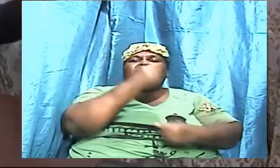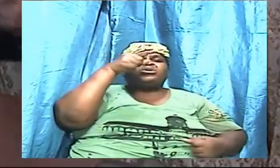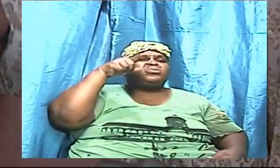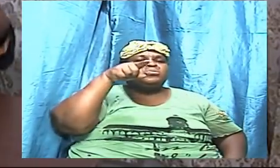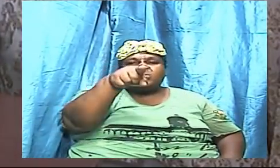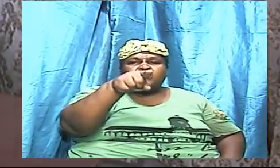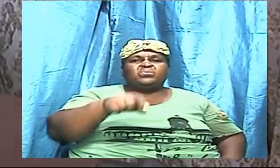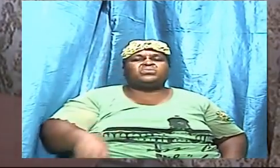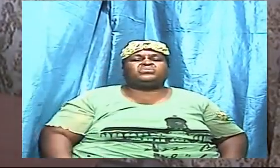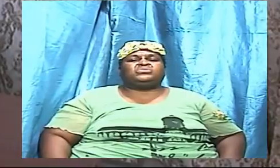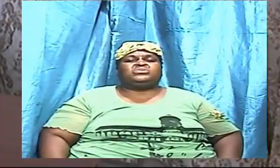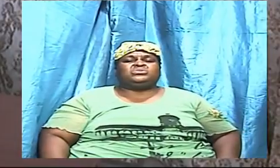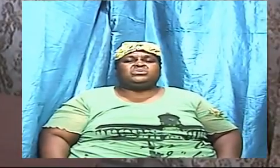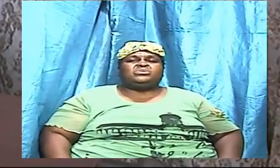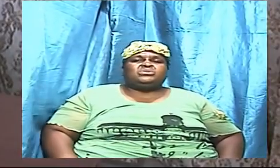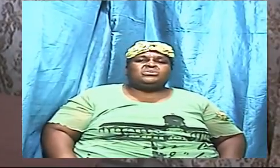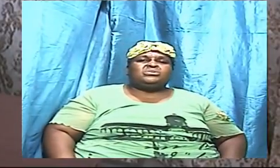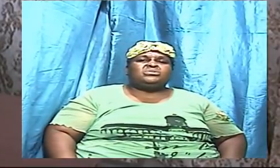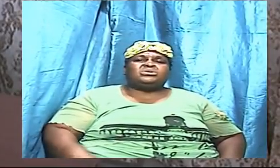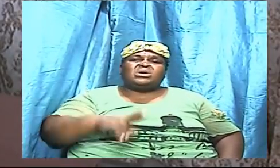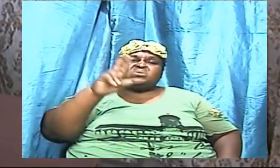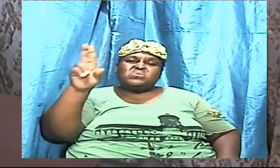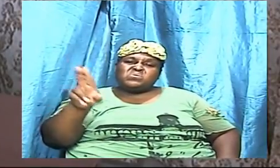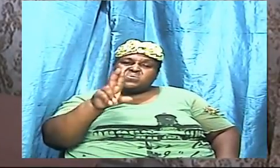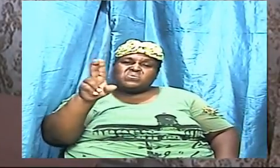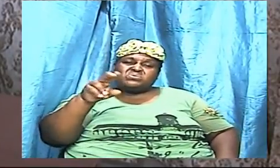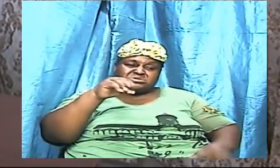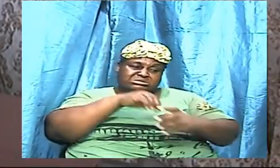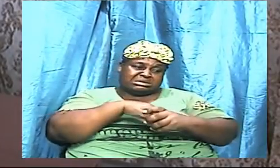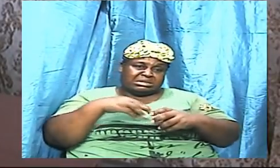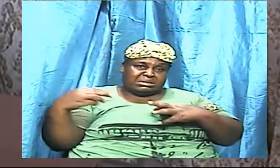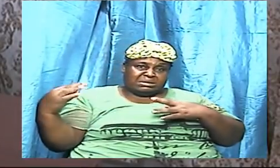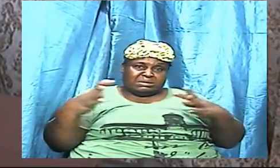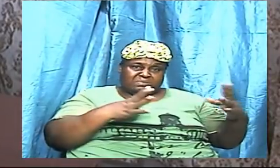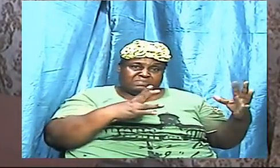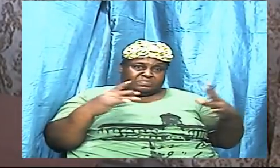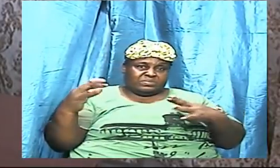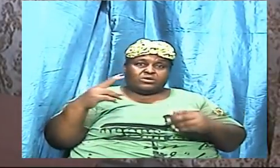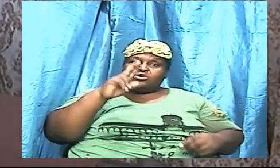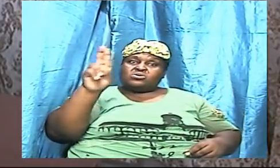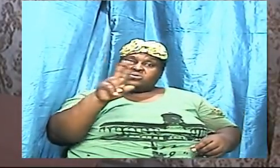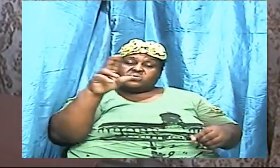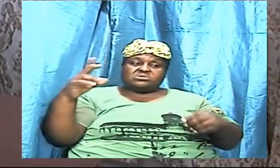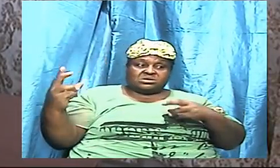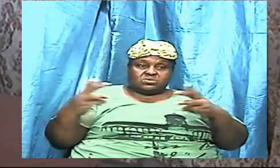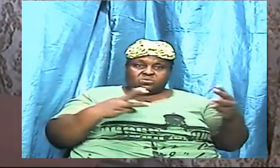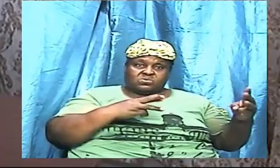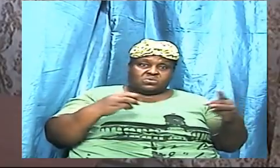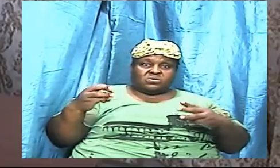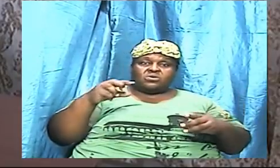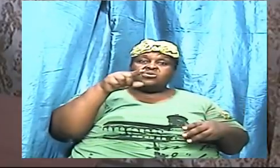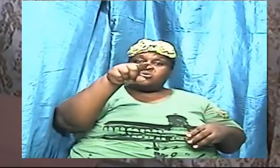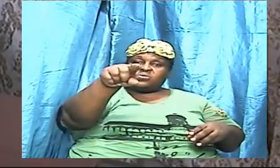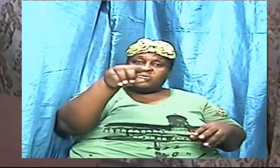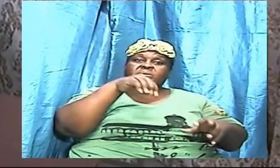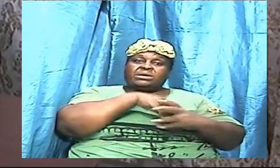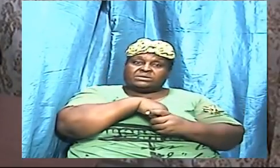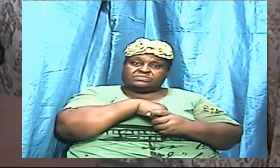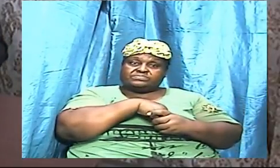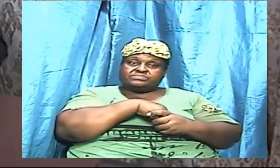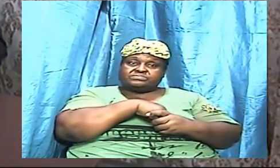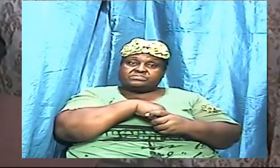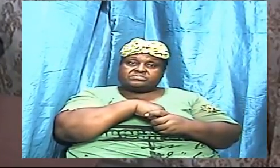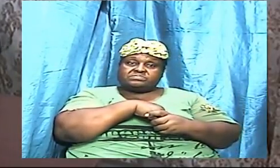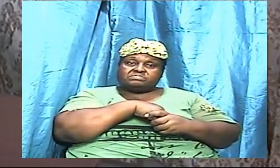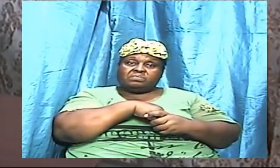I know that you can use in the battle, use in the warfare that you are in. And